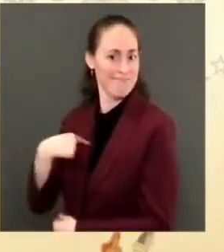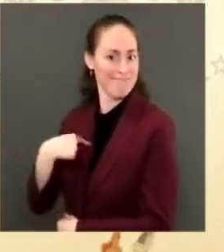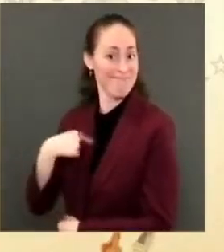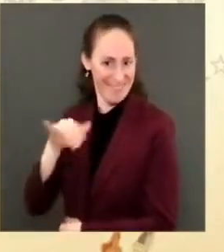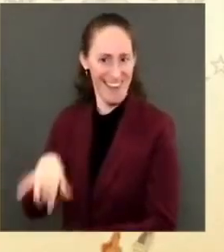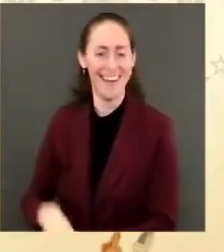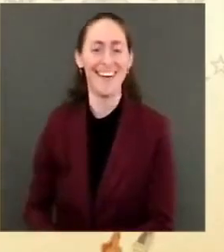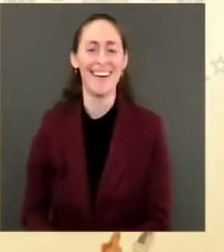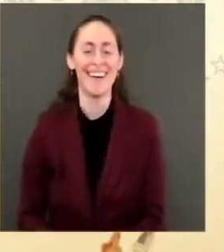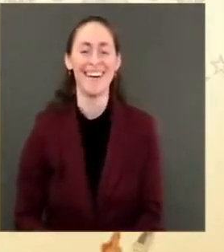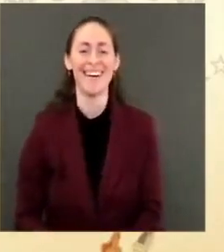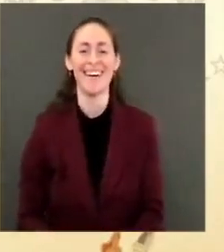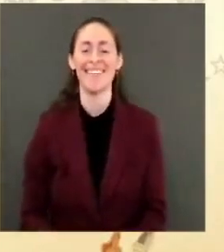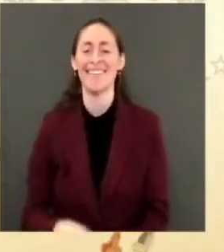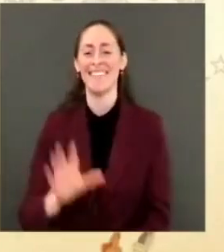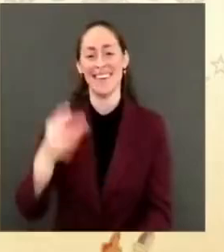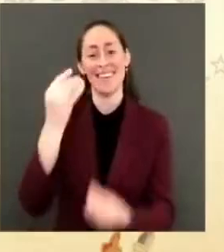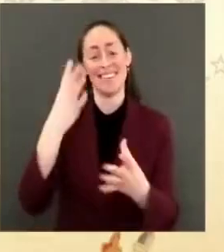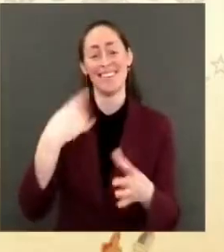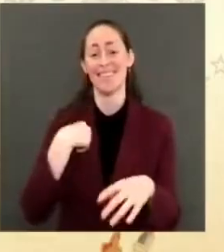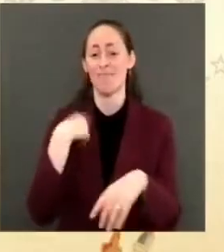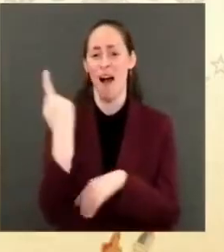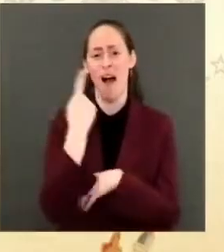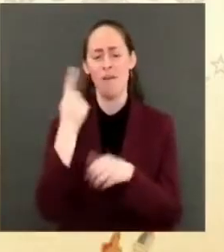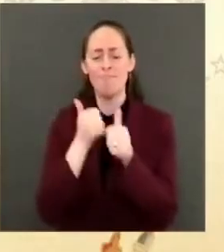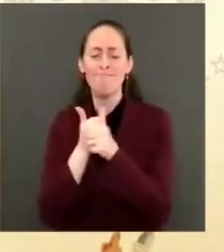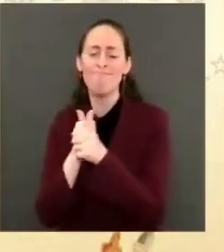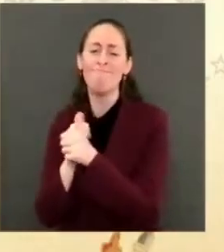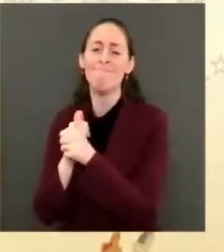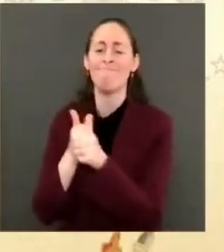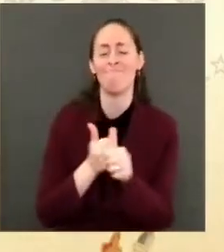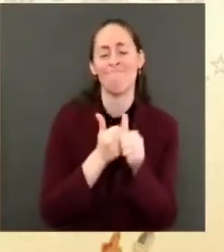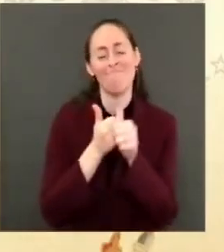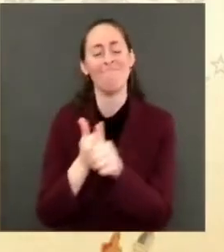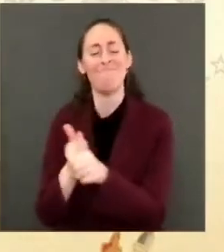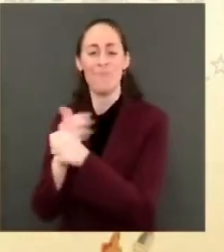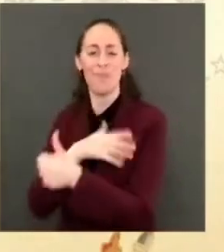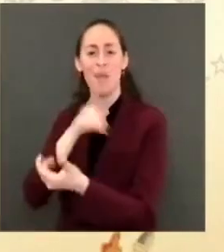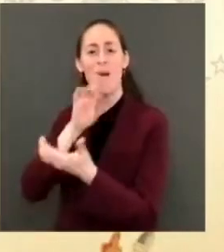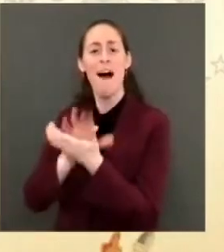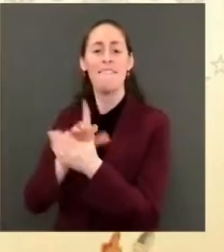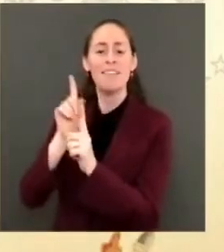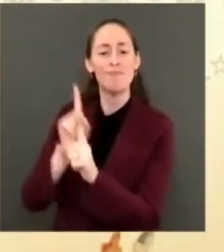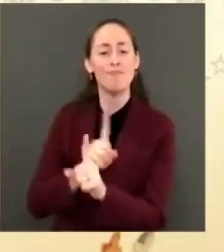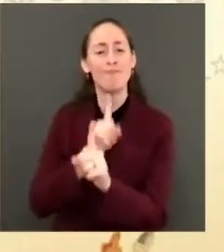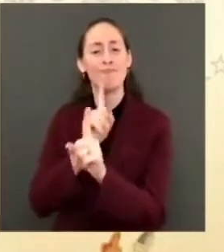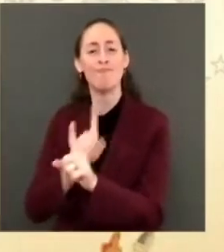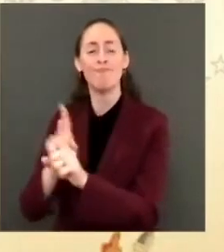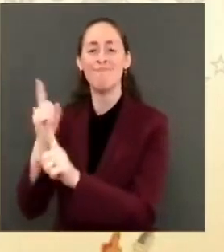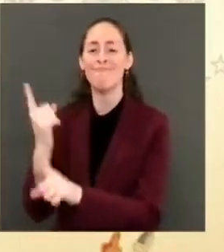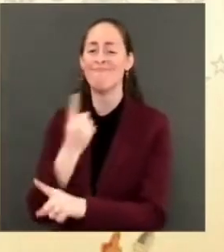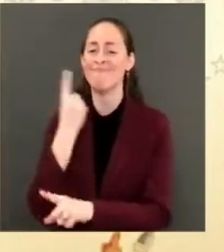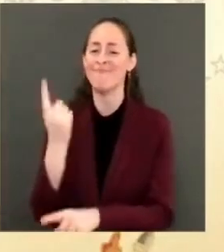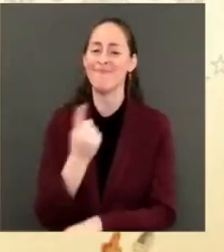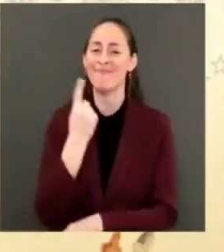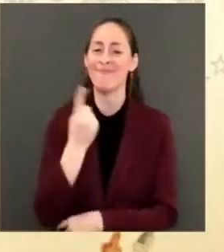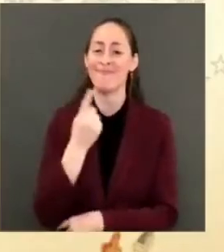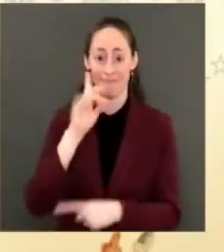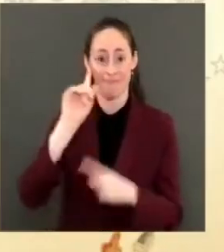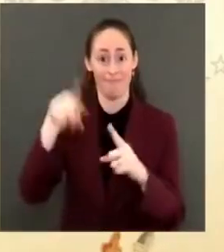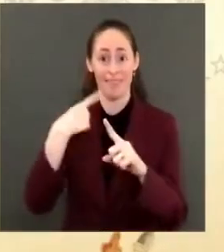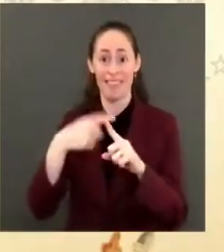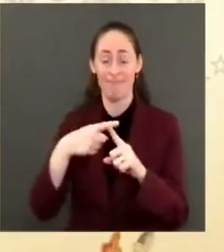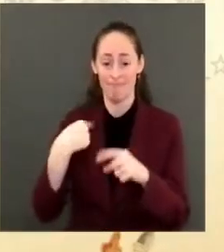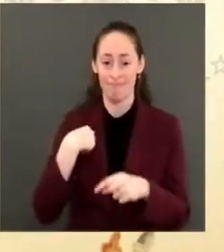you to know, when we first were elected Vice President, there was a moment where on her